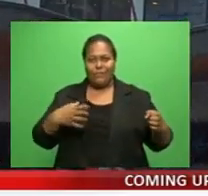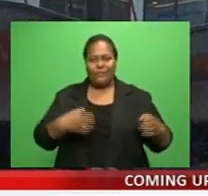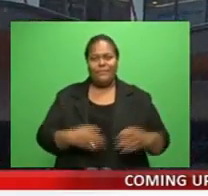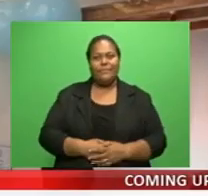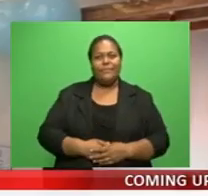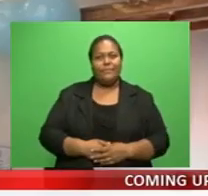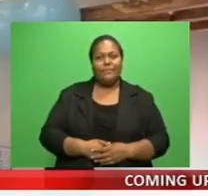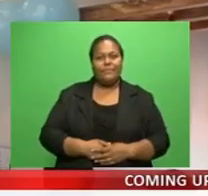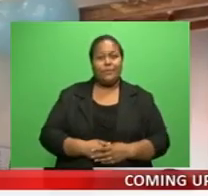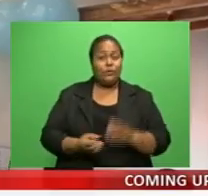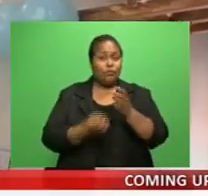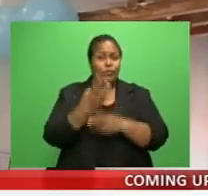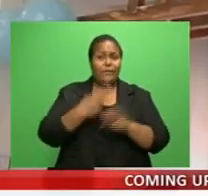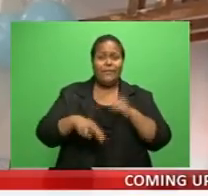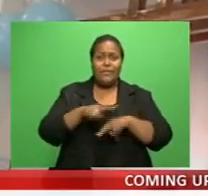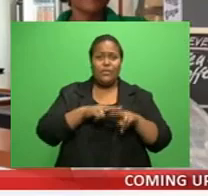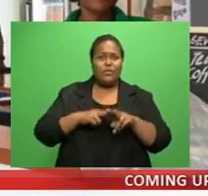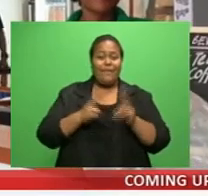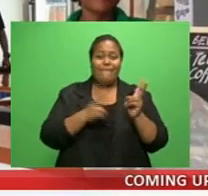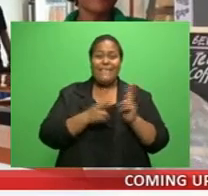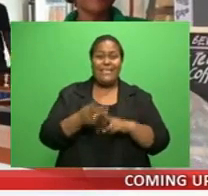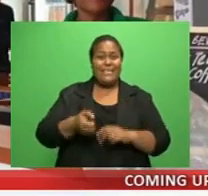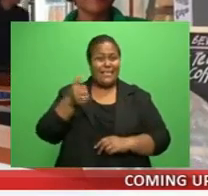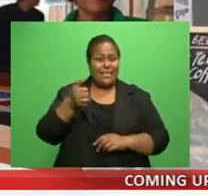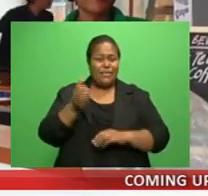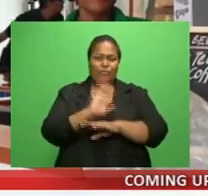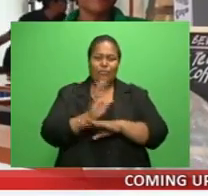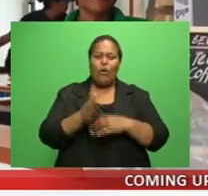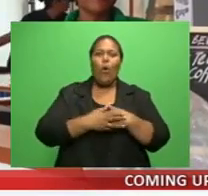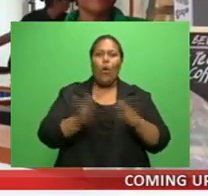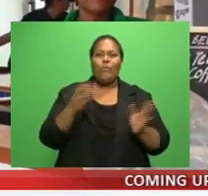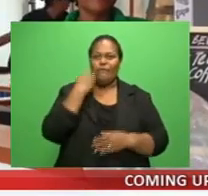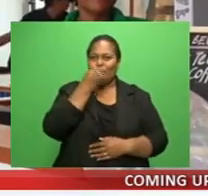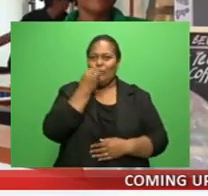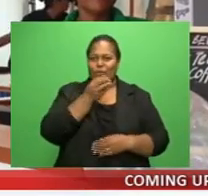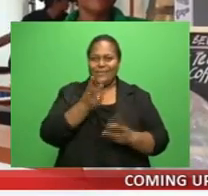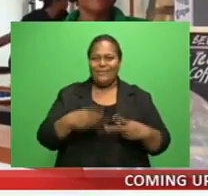And in growing Fiji, Village 6 opens food court. Stay with us.